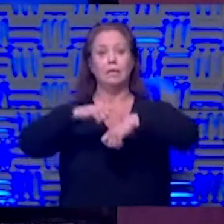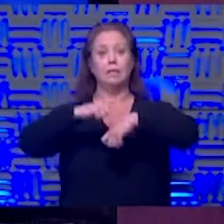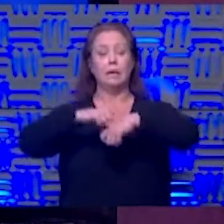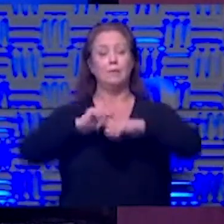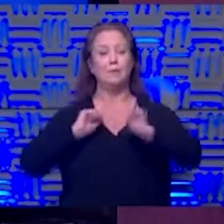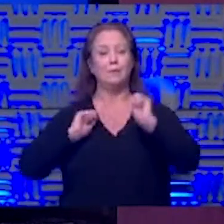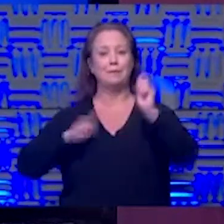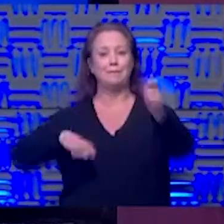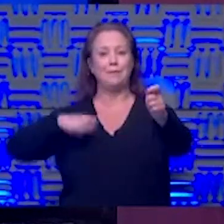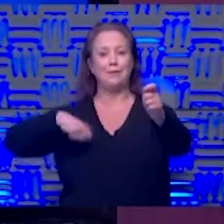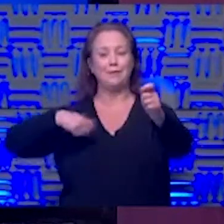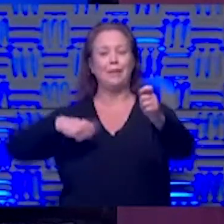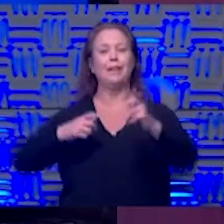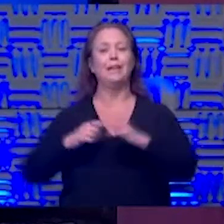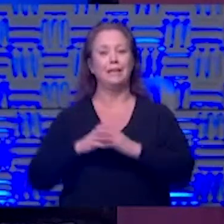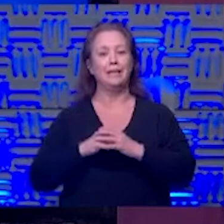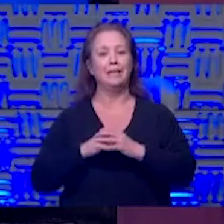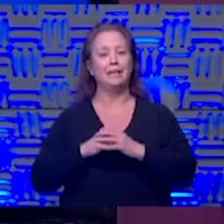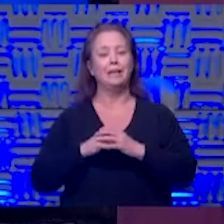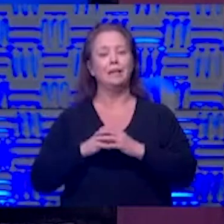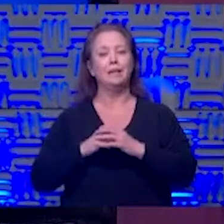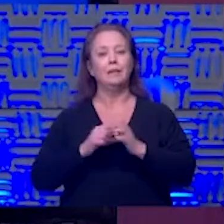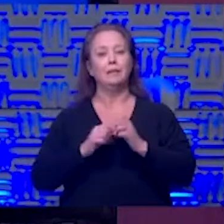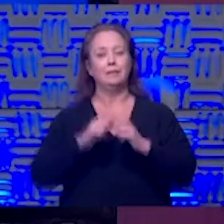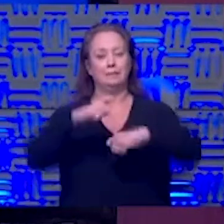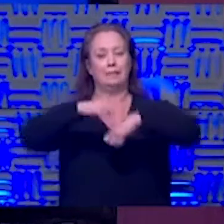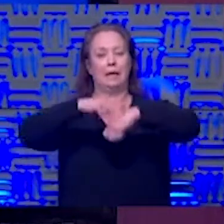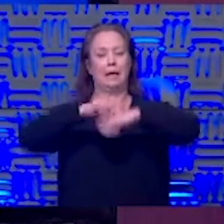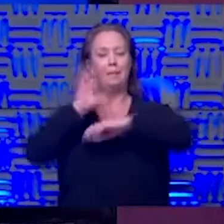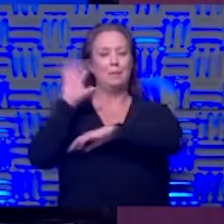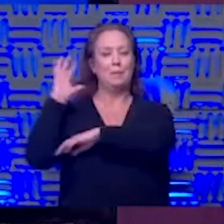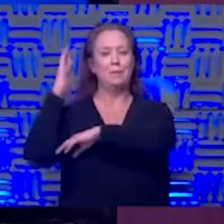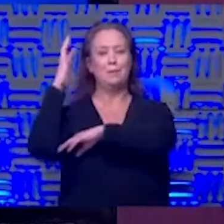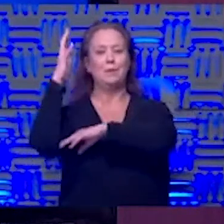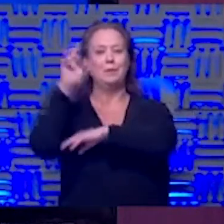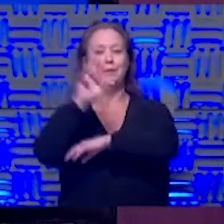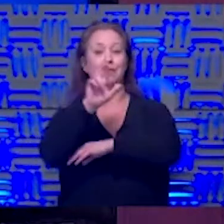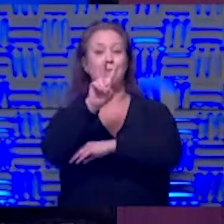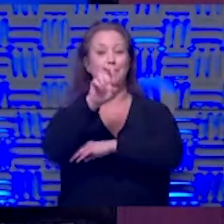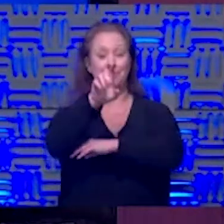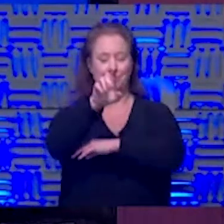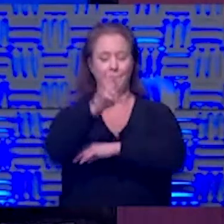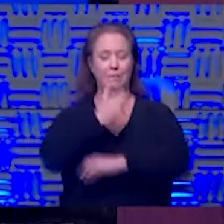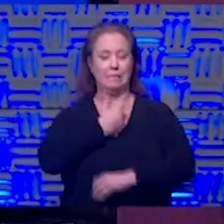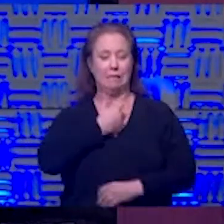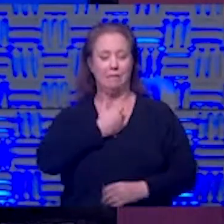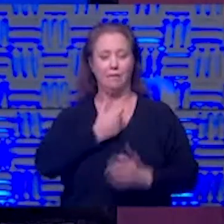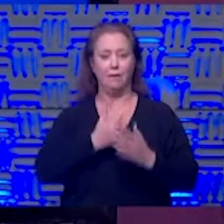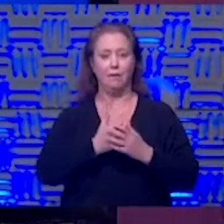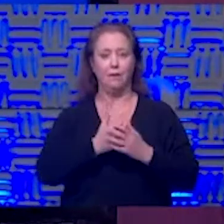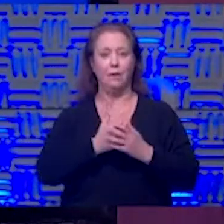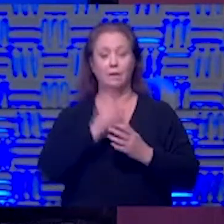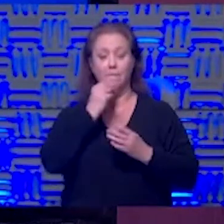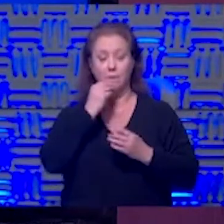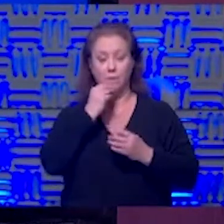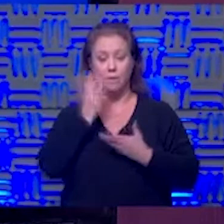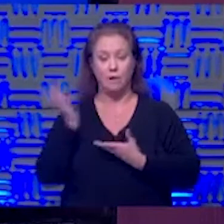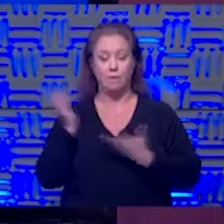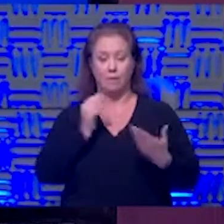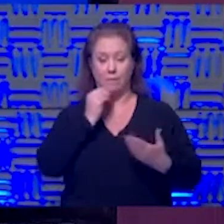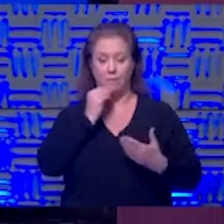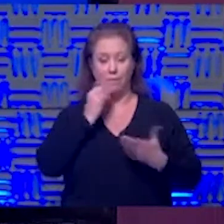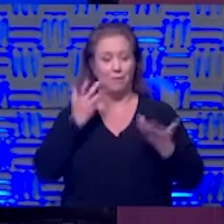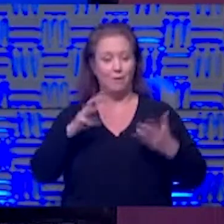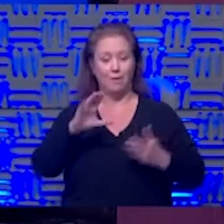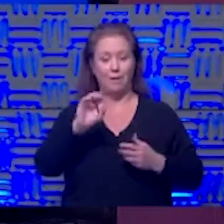do a little fishing and go out and and and spend a lot of time in the woods and on the river um pack the food it's already in the cooler